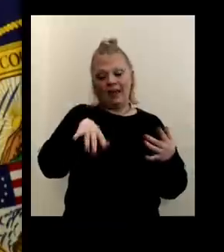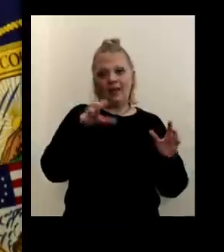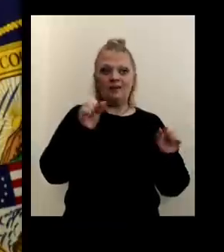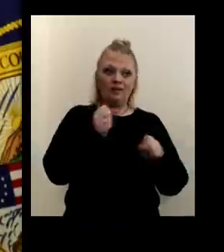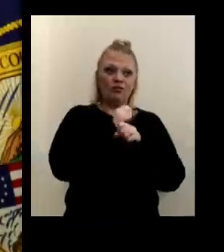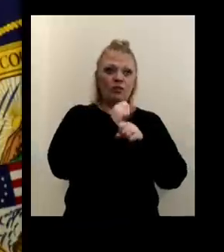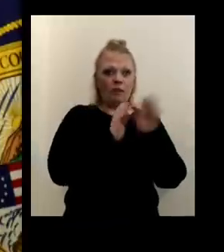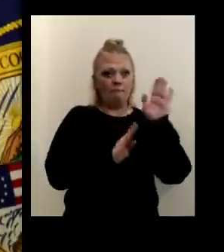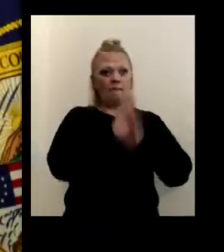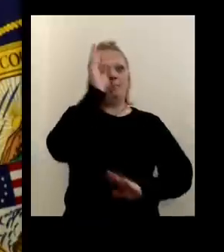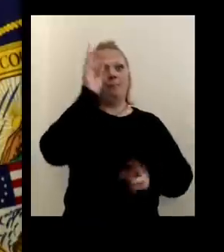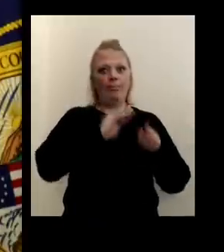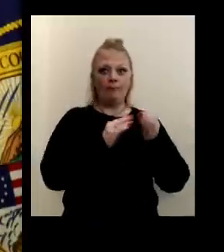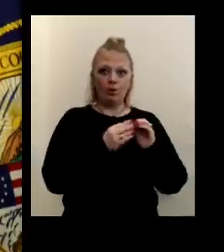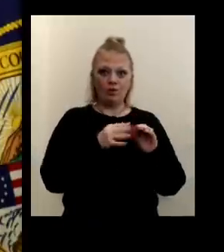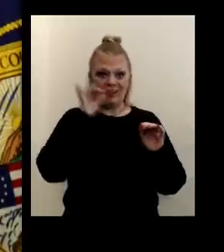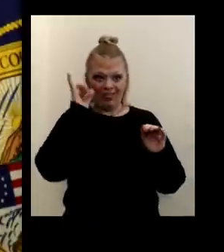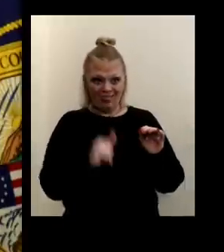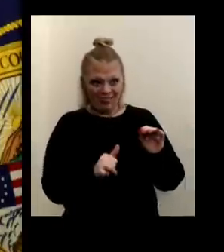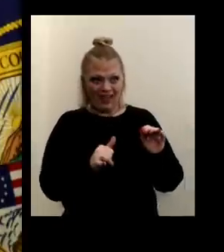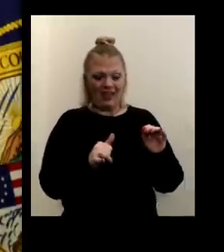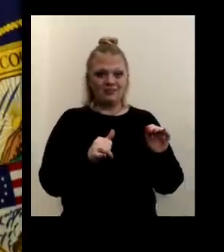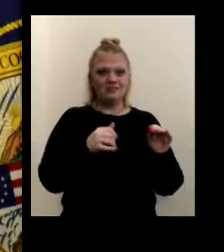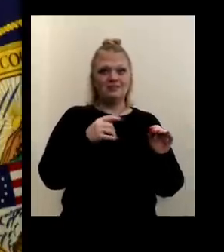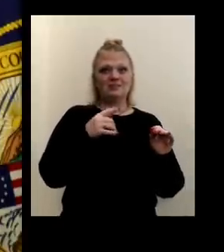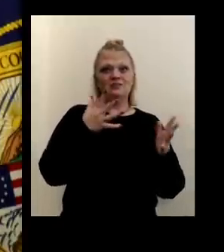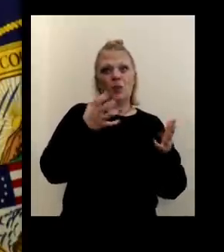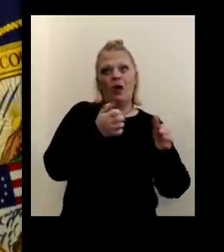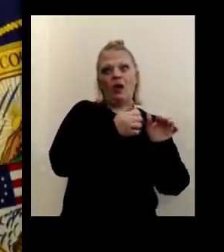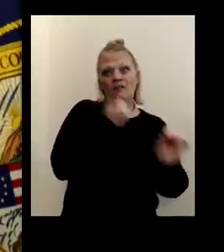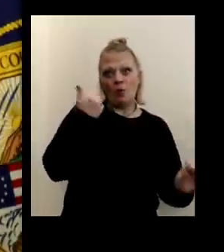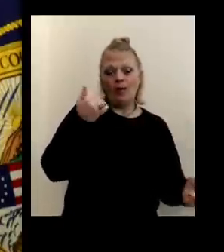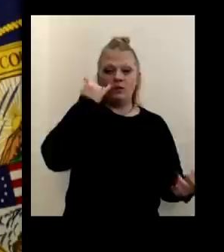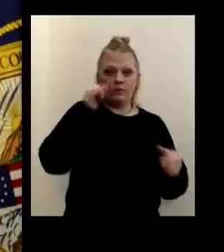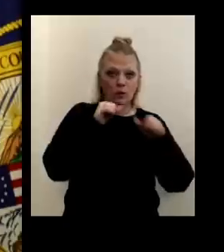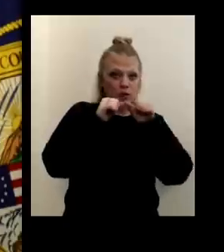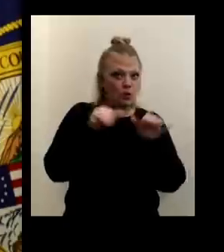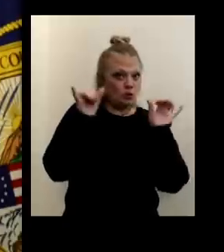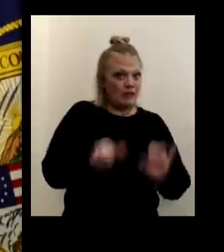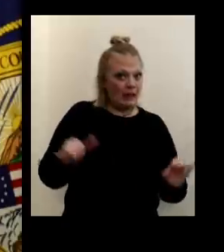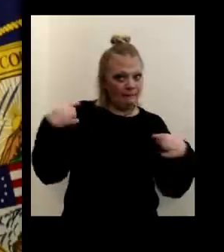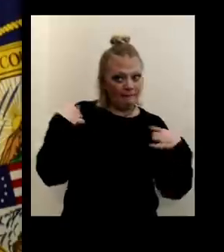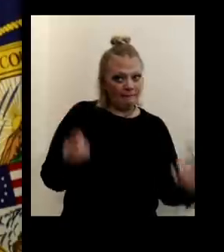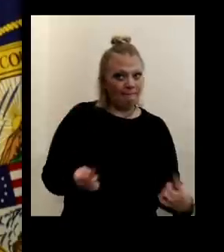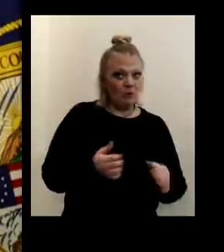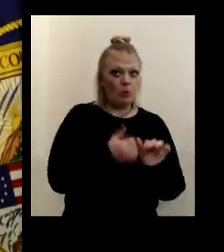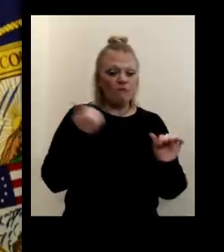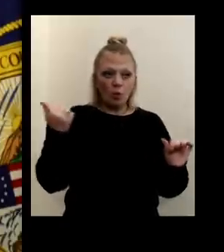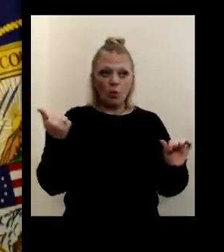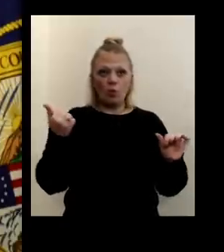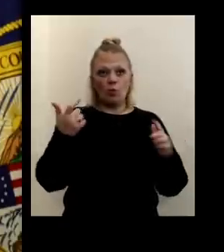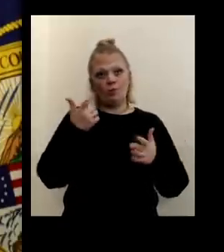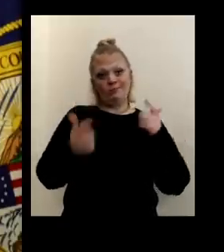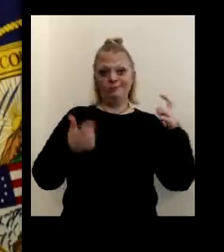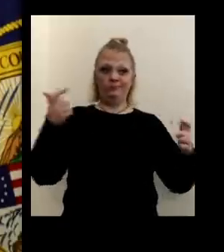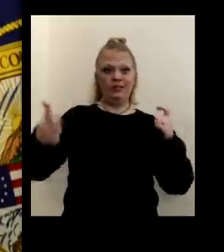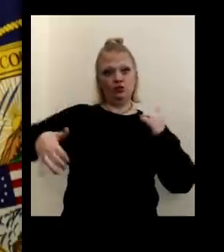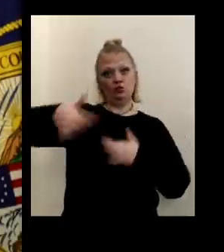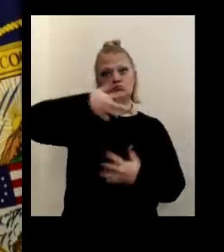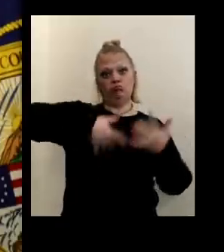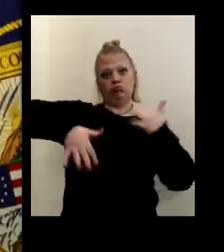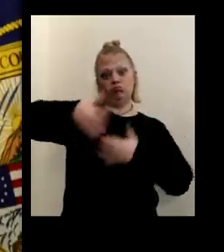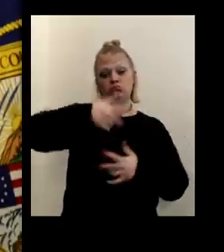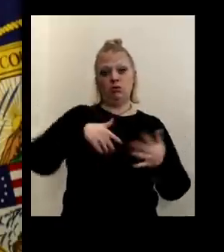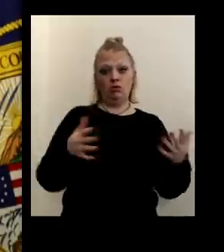a spike in our numbers and a spike in our numbers is what we're trying to avoid. So if we continue what we've been doing, avoiding these larger social gatherings,